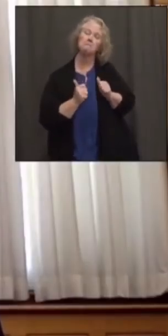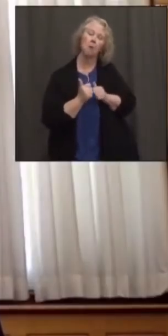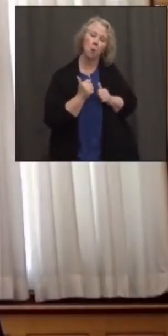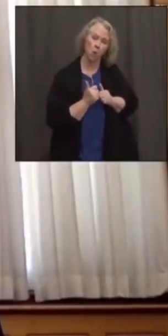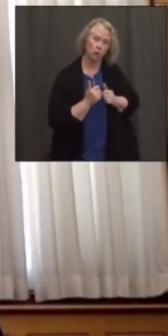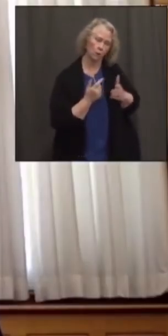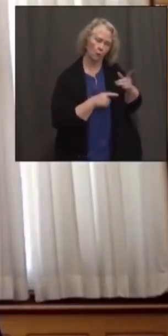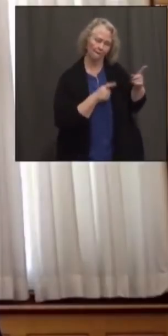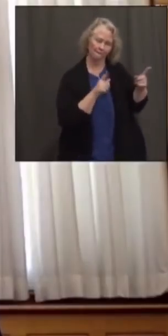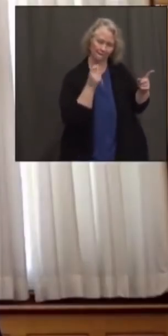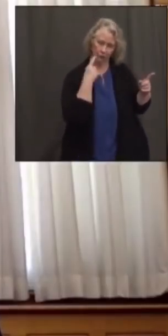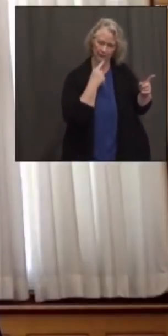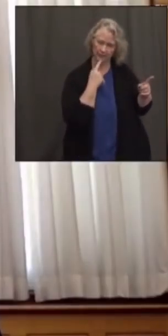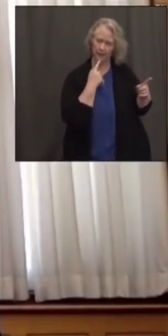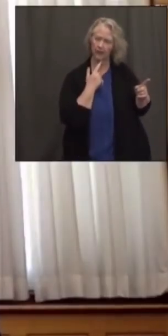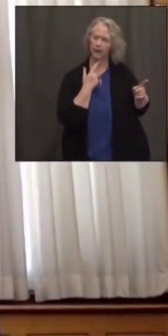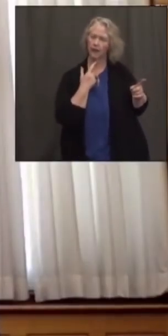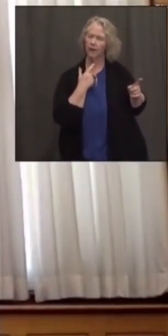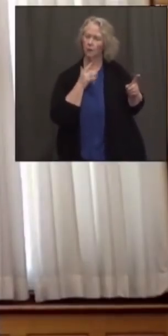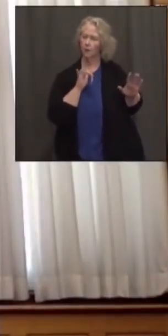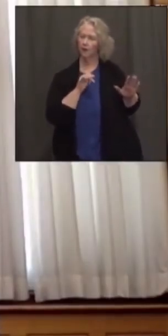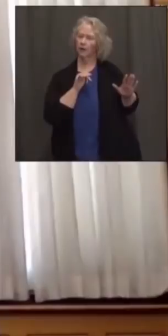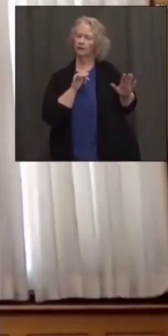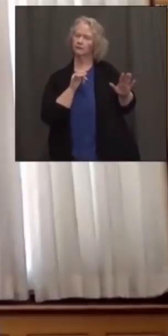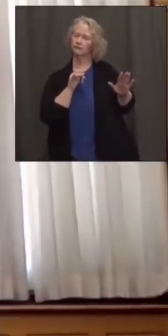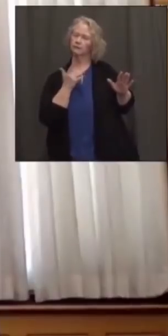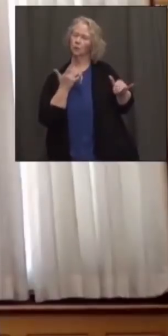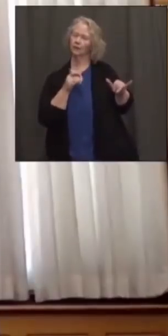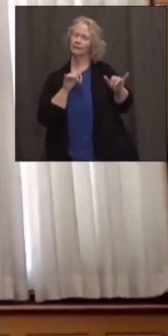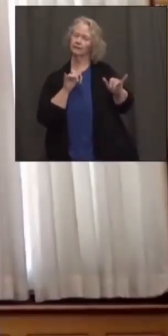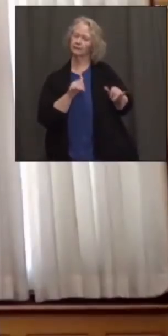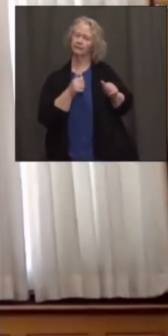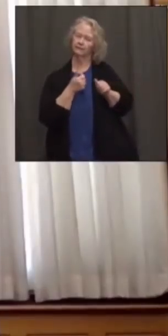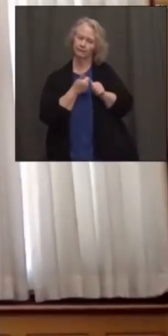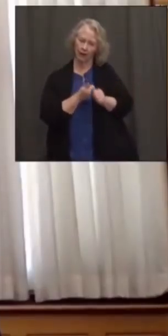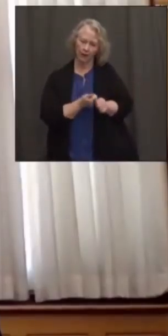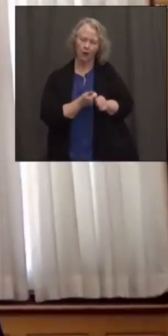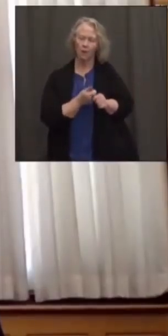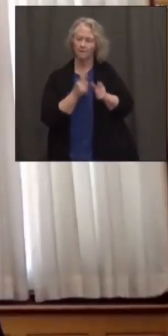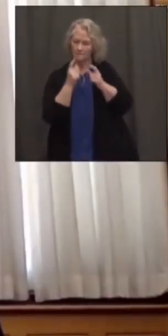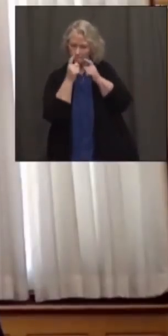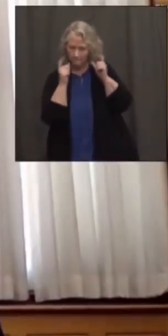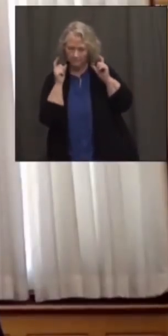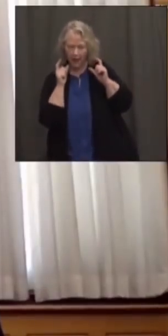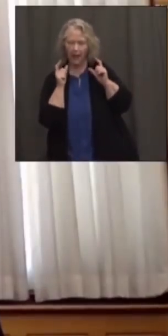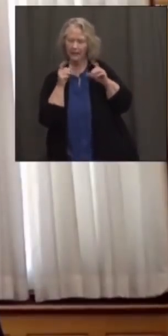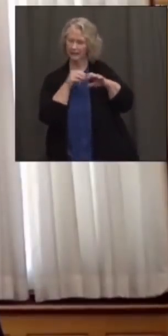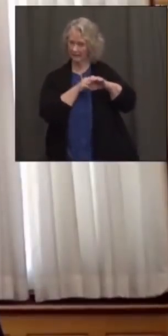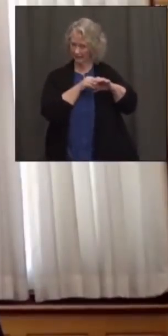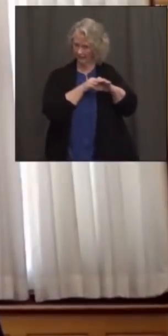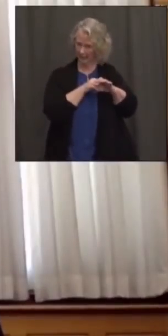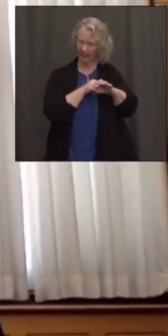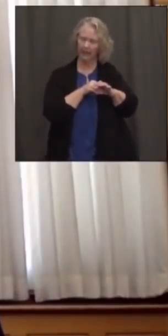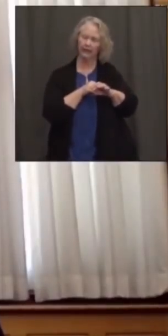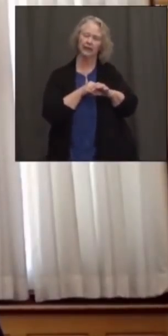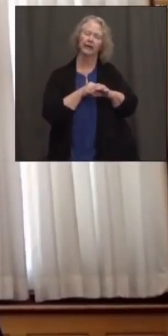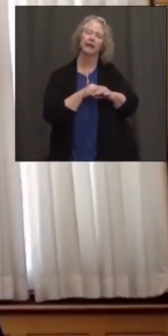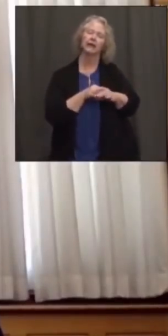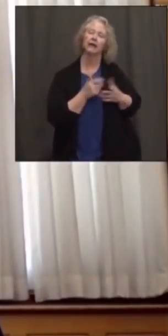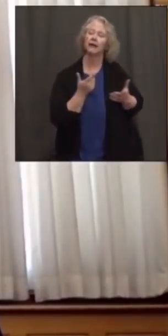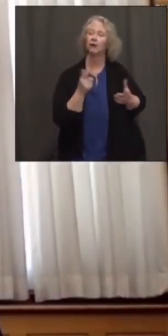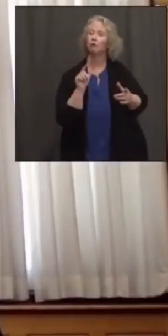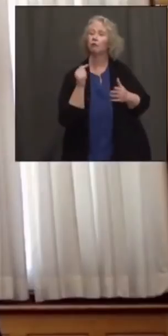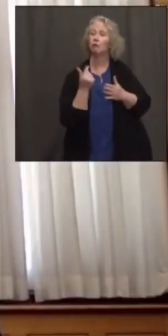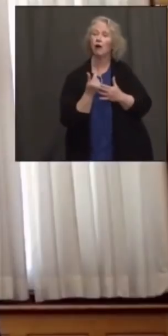the governor's mentioned previously, we're going to kind of stay the course for the rest of the school year in terms of indoor masking. And when it comes to graduation